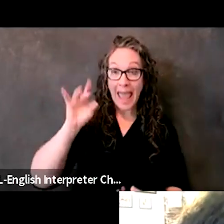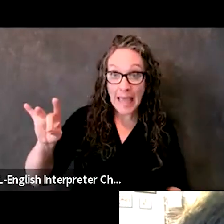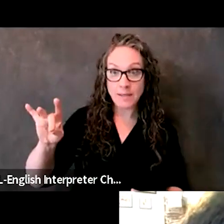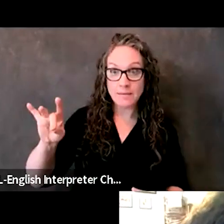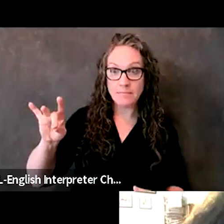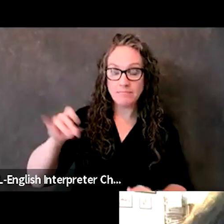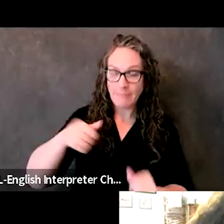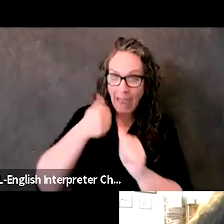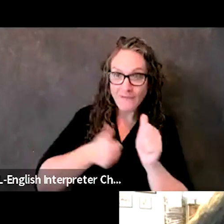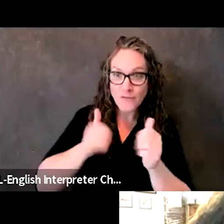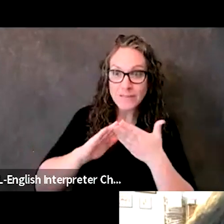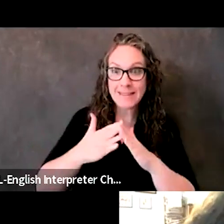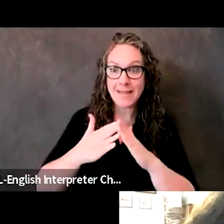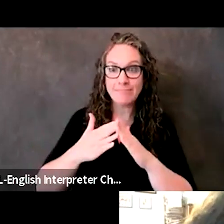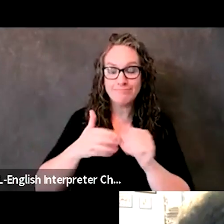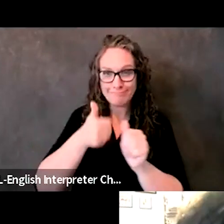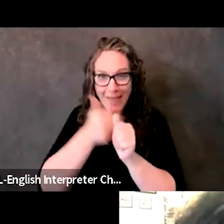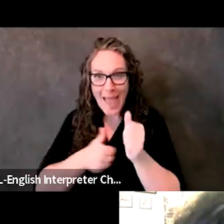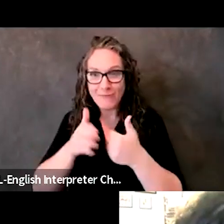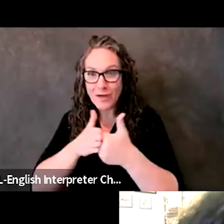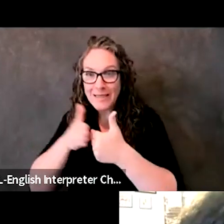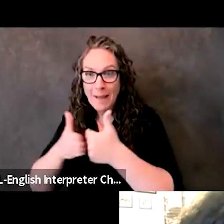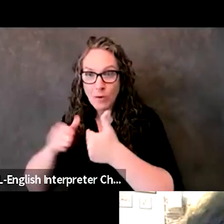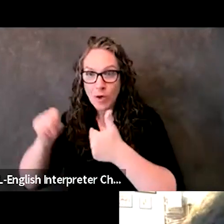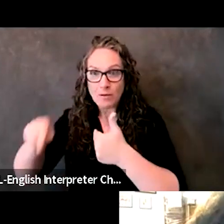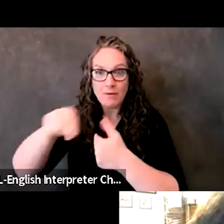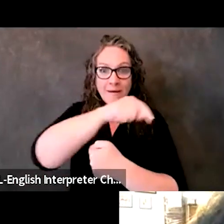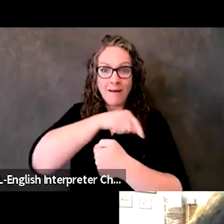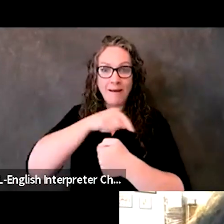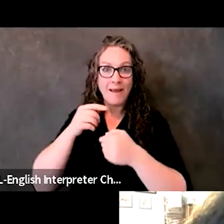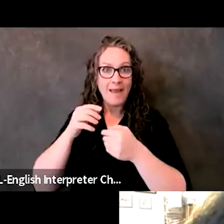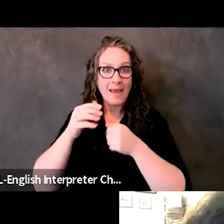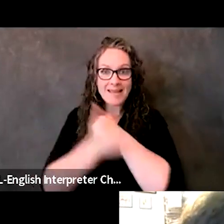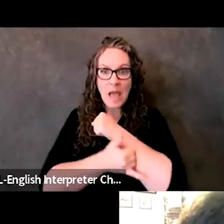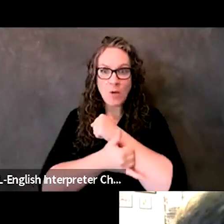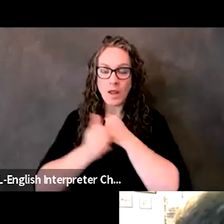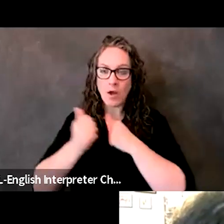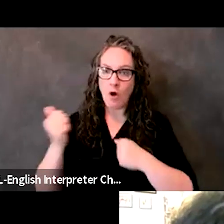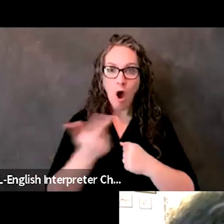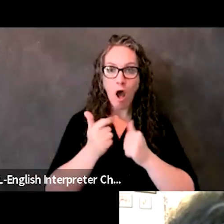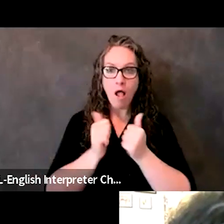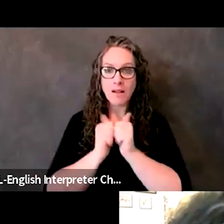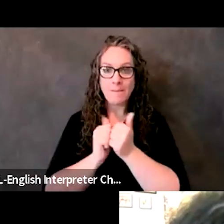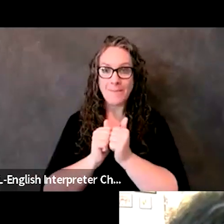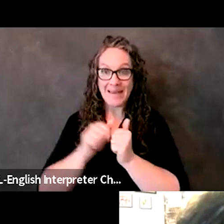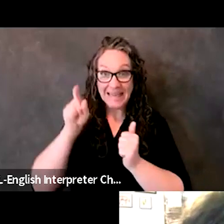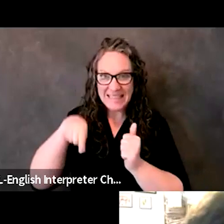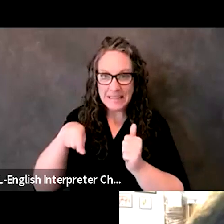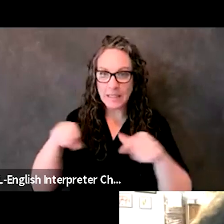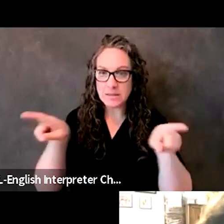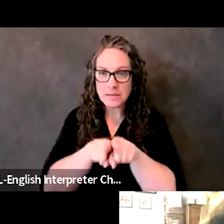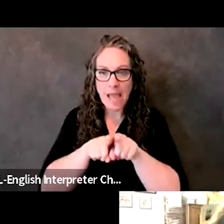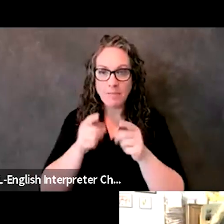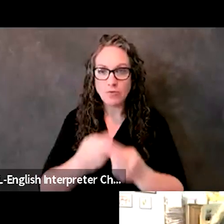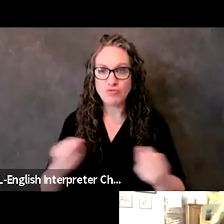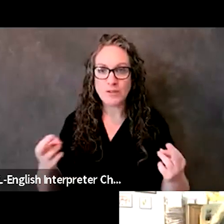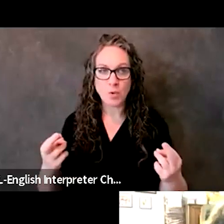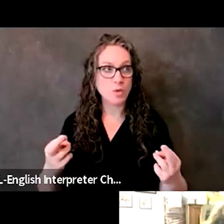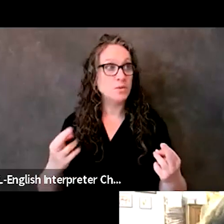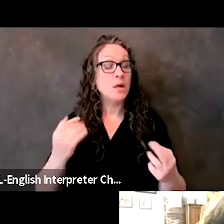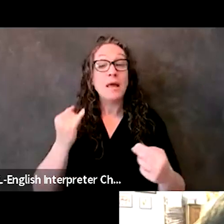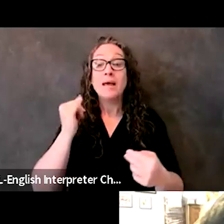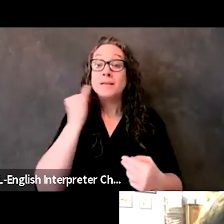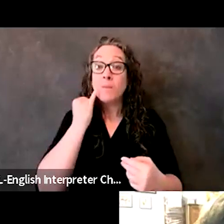counties, all of us competing for the same resource. And we have one large earthquake that